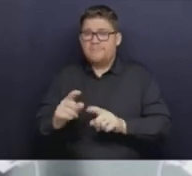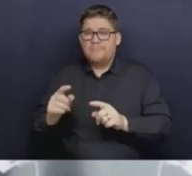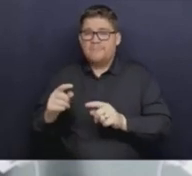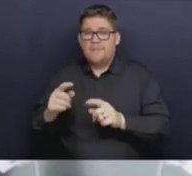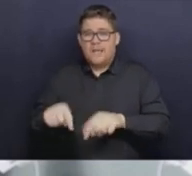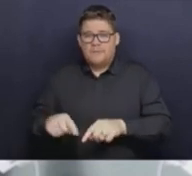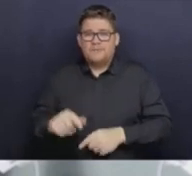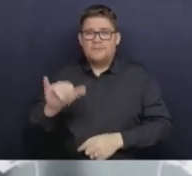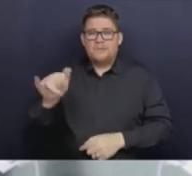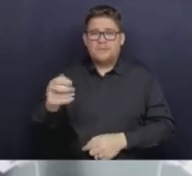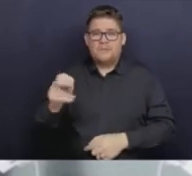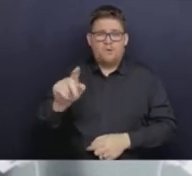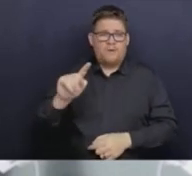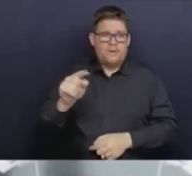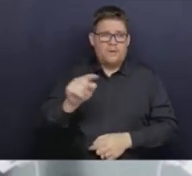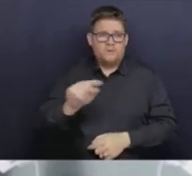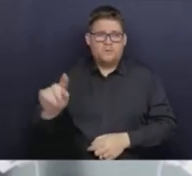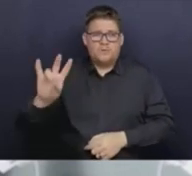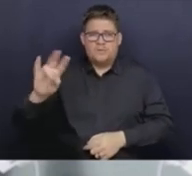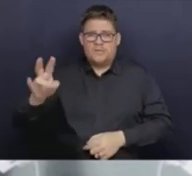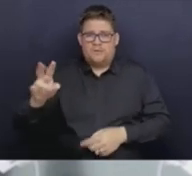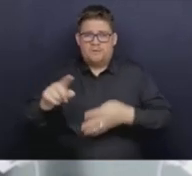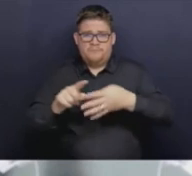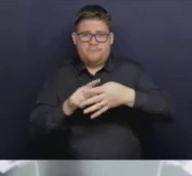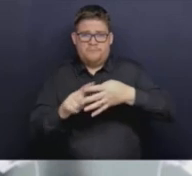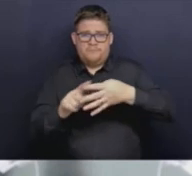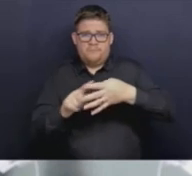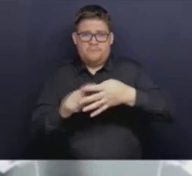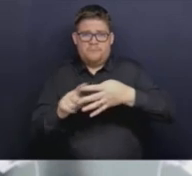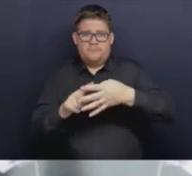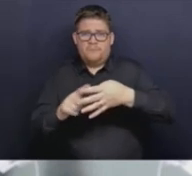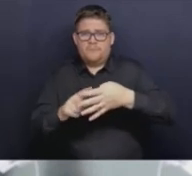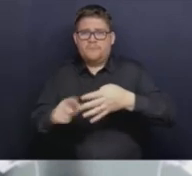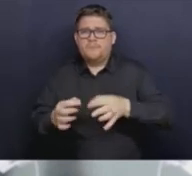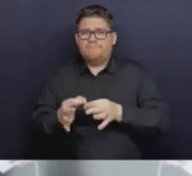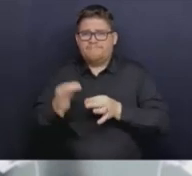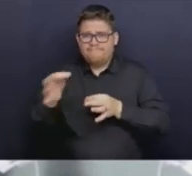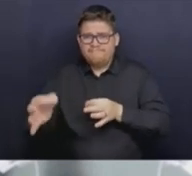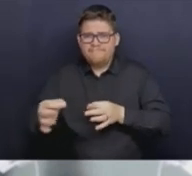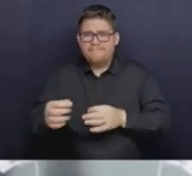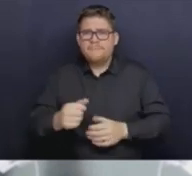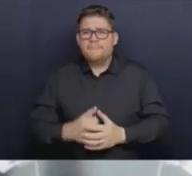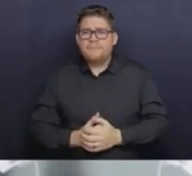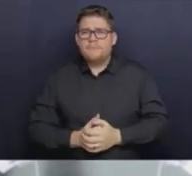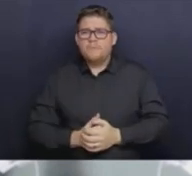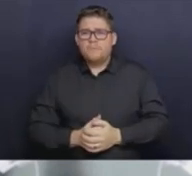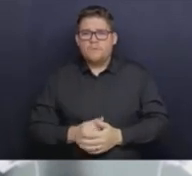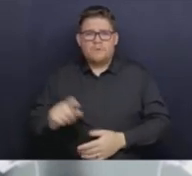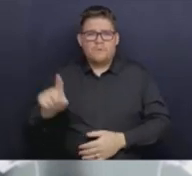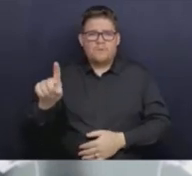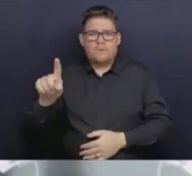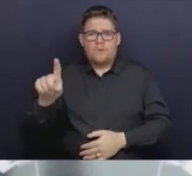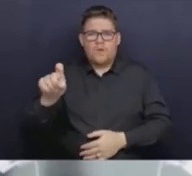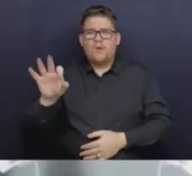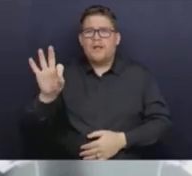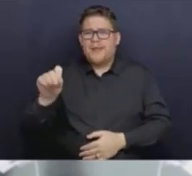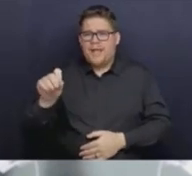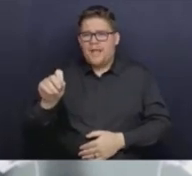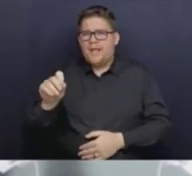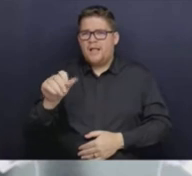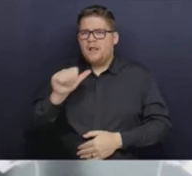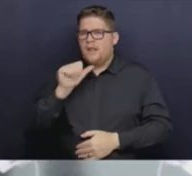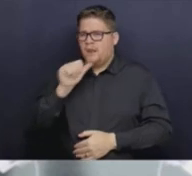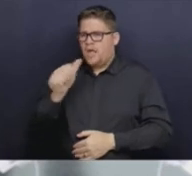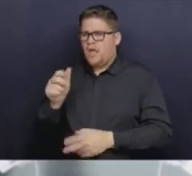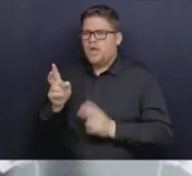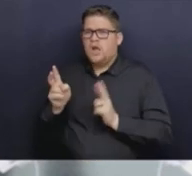7th, and this reflects situations in particular hospitals, health authorities postponed 190 non-urgent scheduled surgeries.